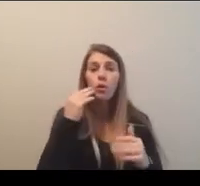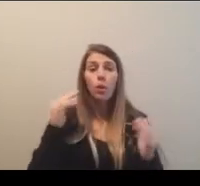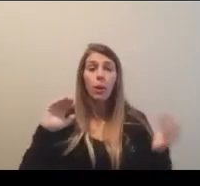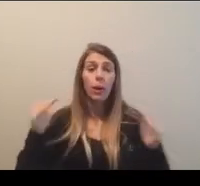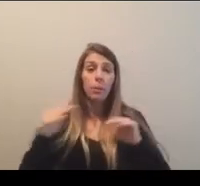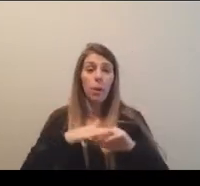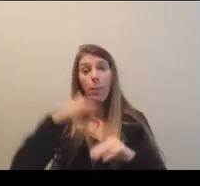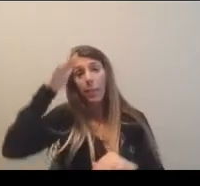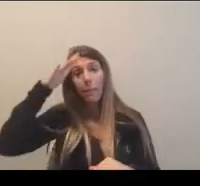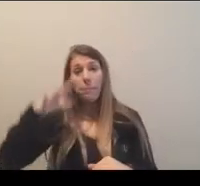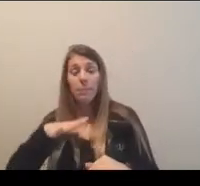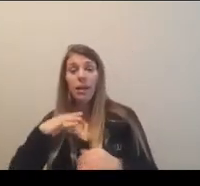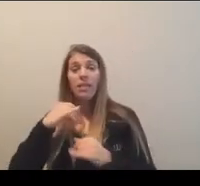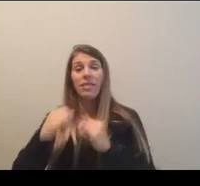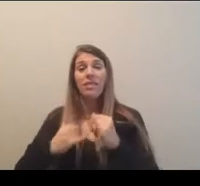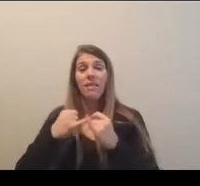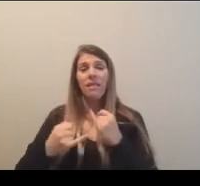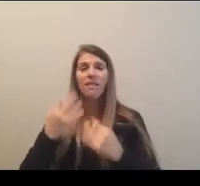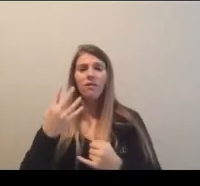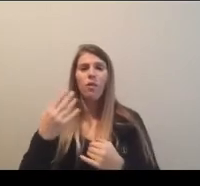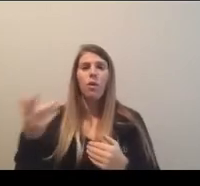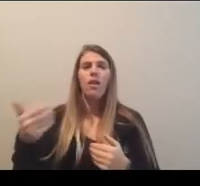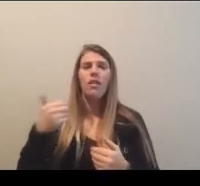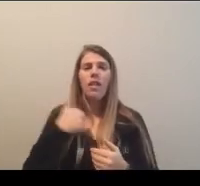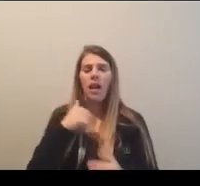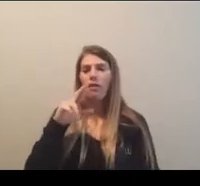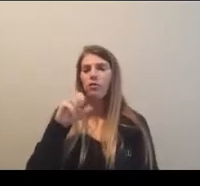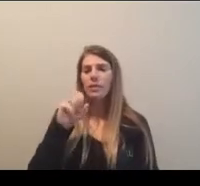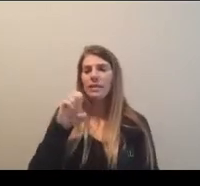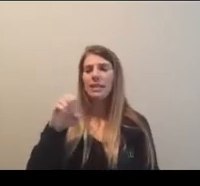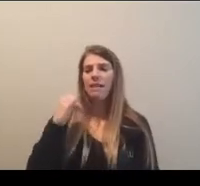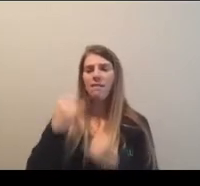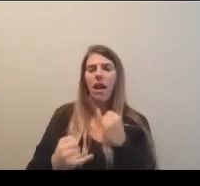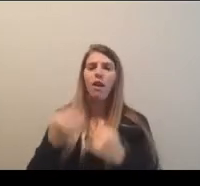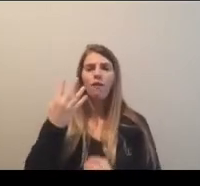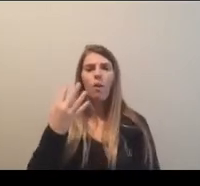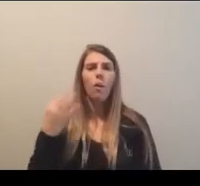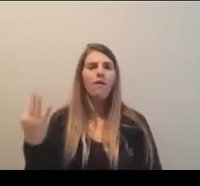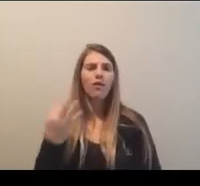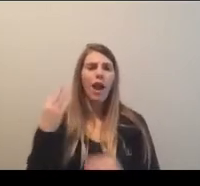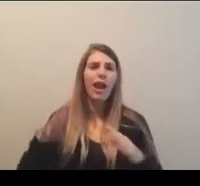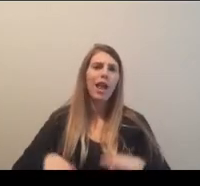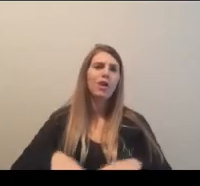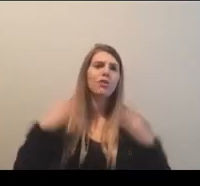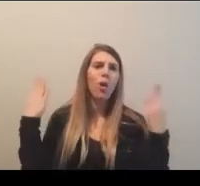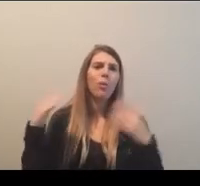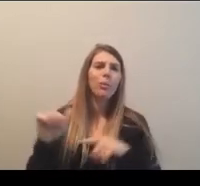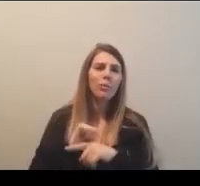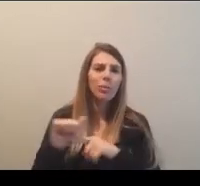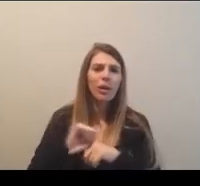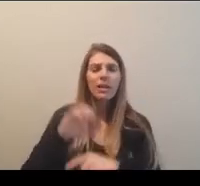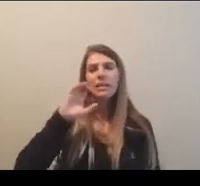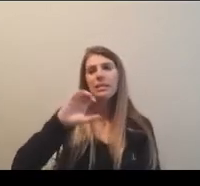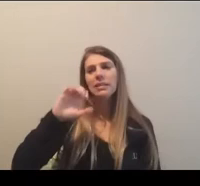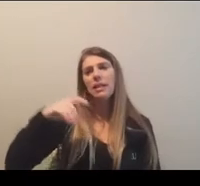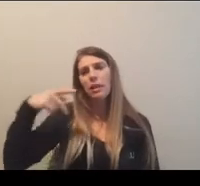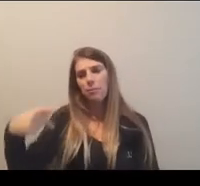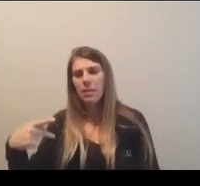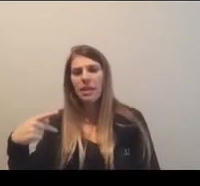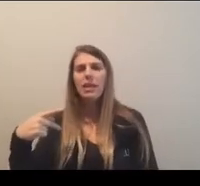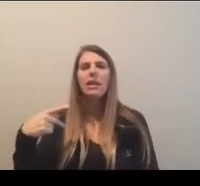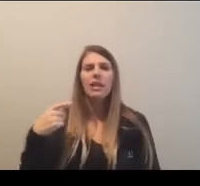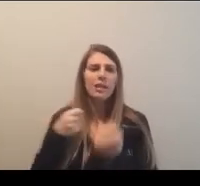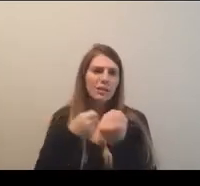on the men's side with the final four, they have what's called Reese's final four Friday of which it's an open practice. Um, our CCPs, there's some activation